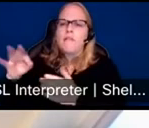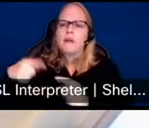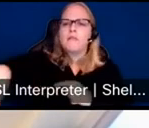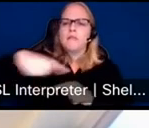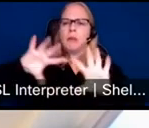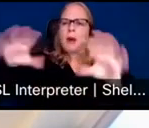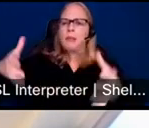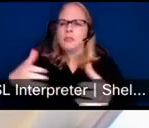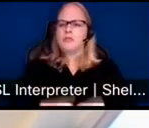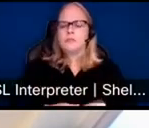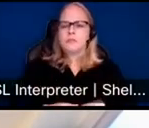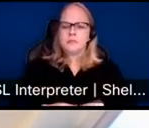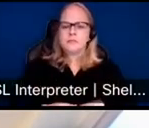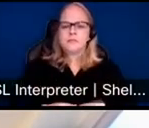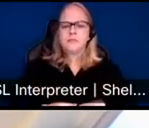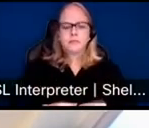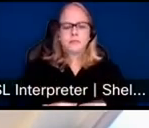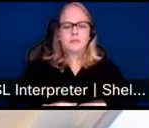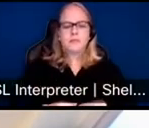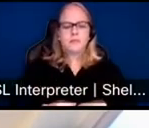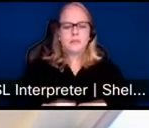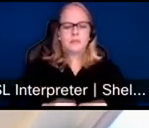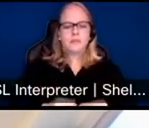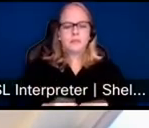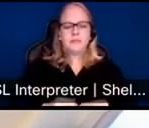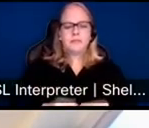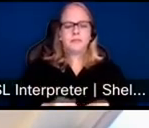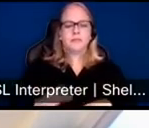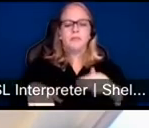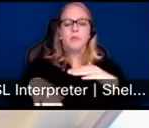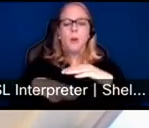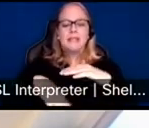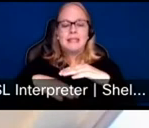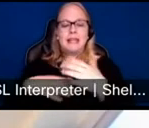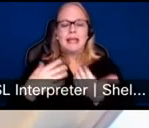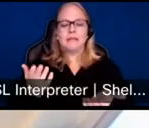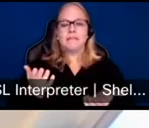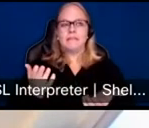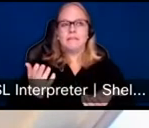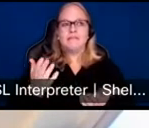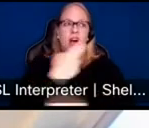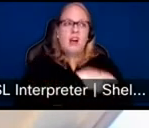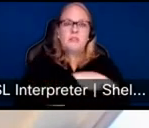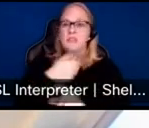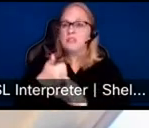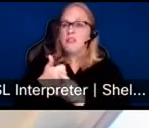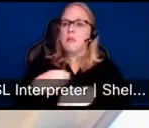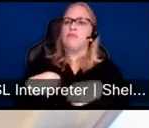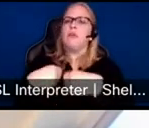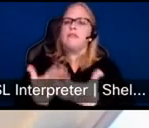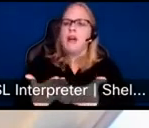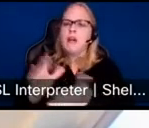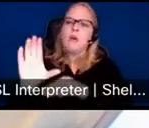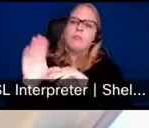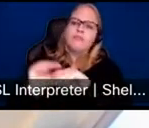group of population, basically the hospital provides subsidized or free surgeries, which are then cross subsidized by